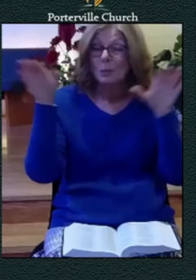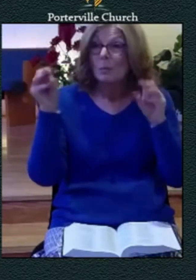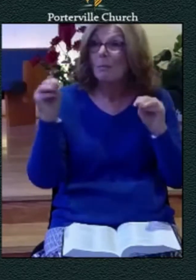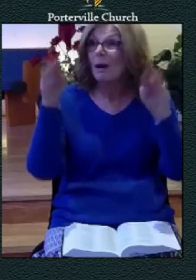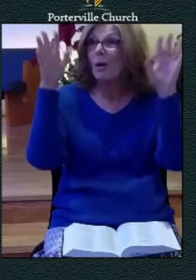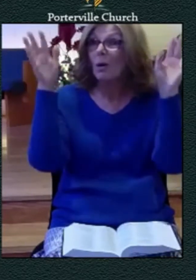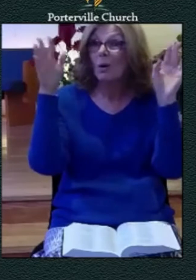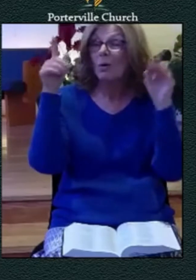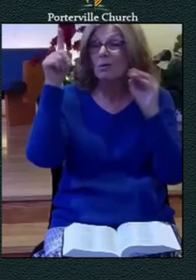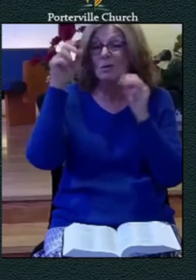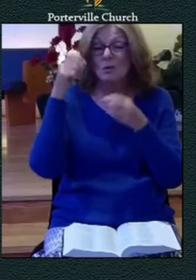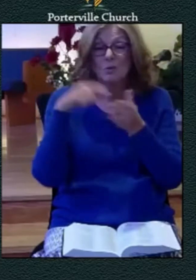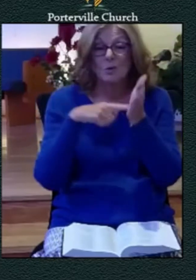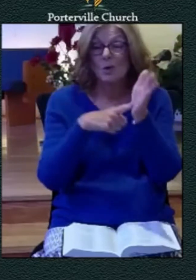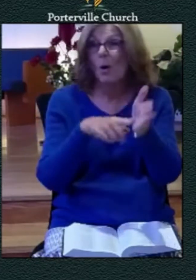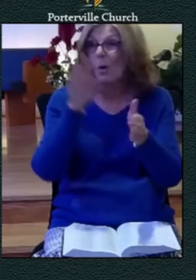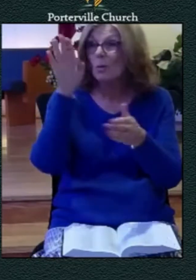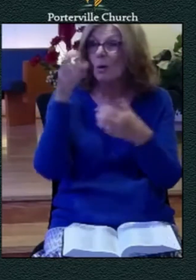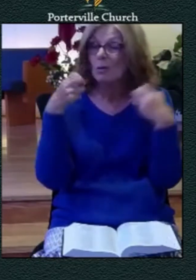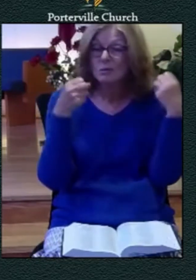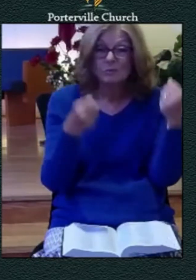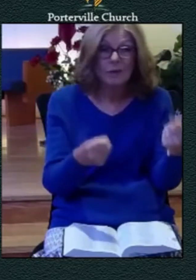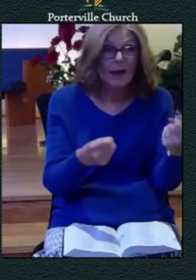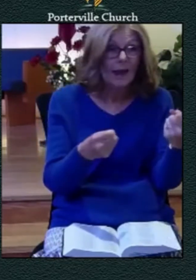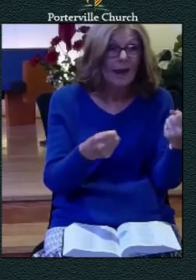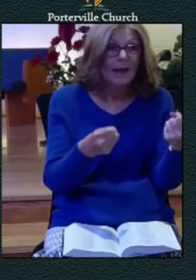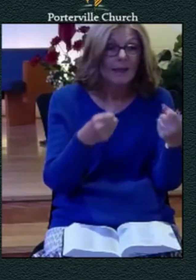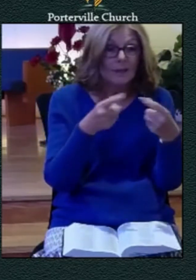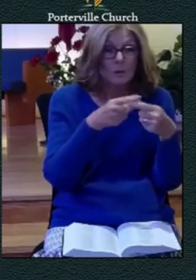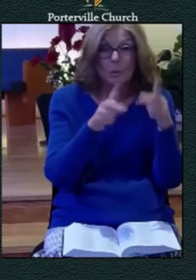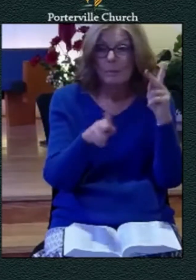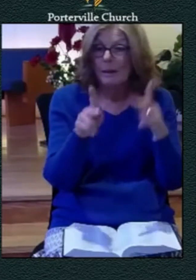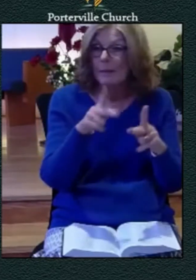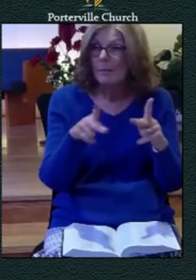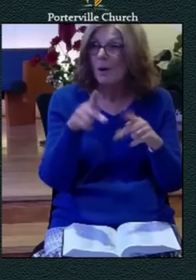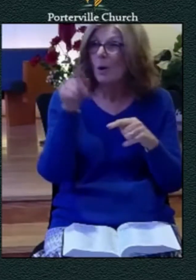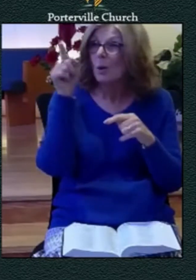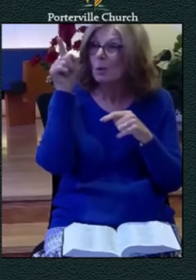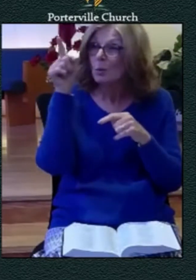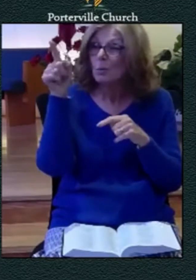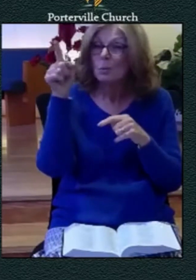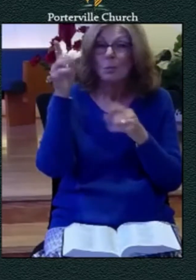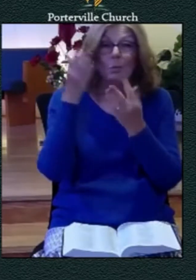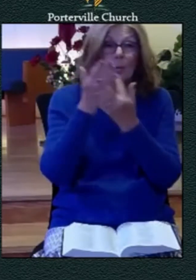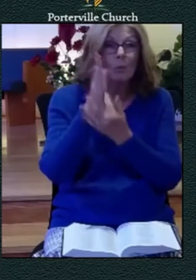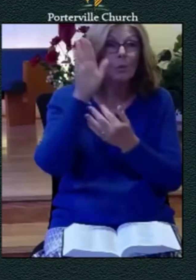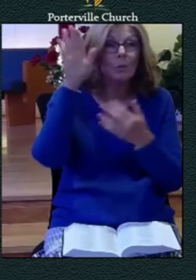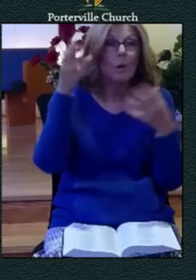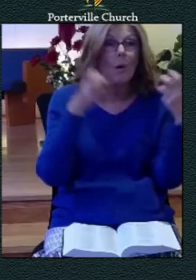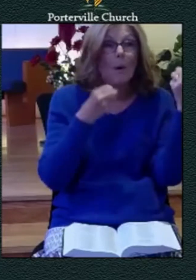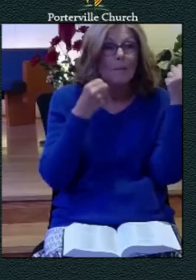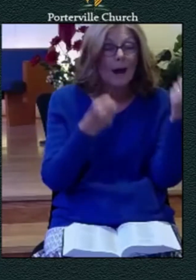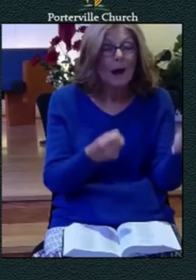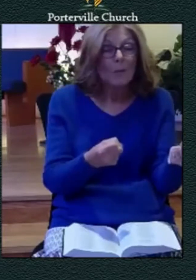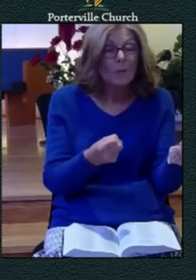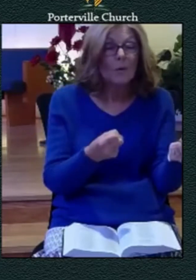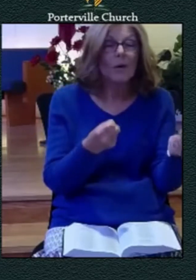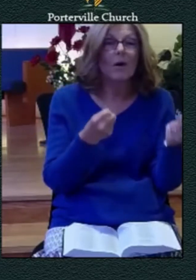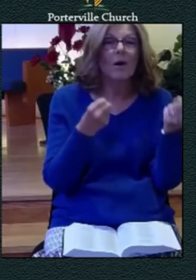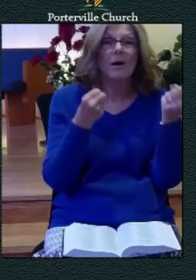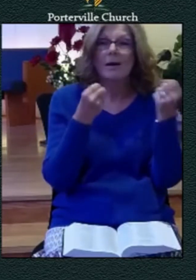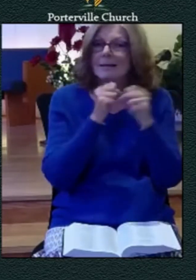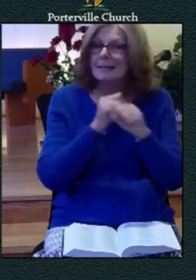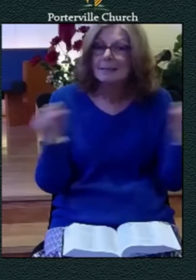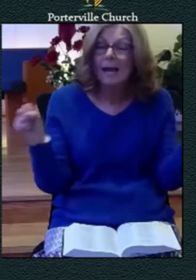your strength known among the peoples you have by your power redeemed your people